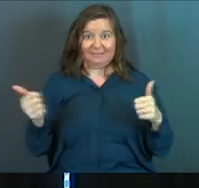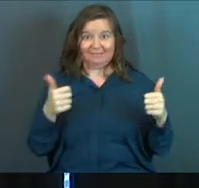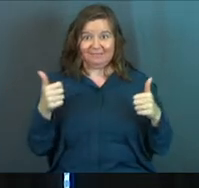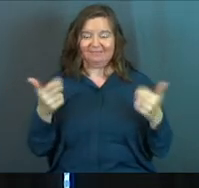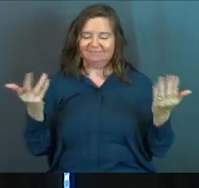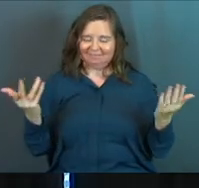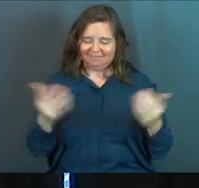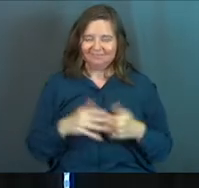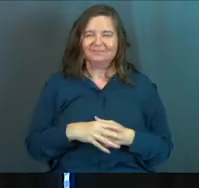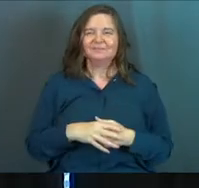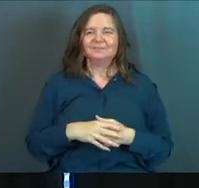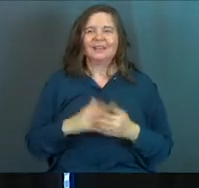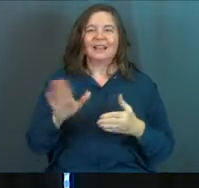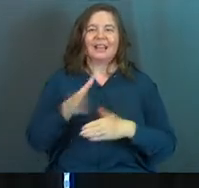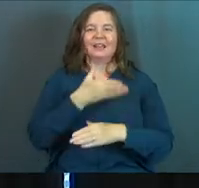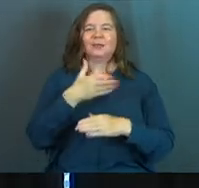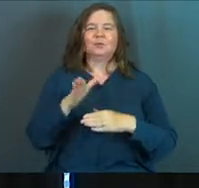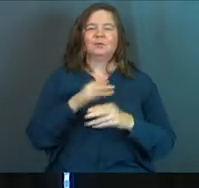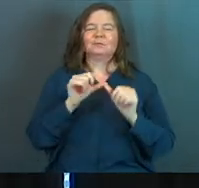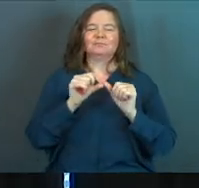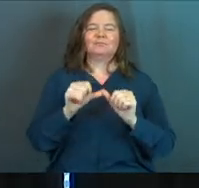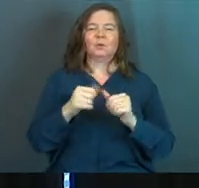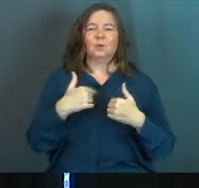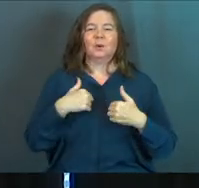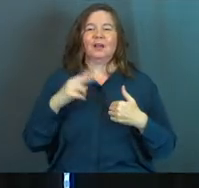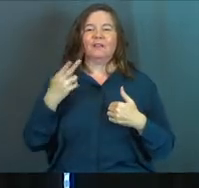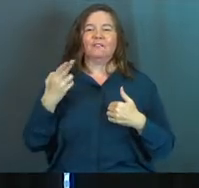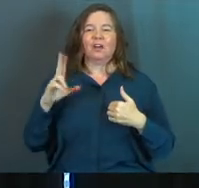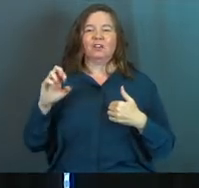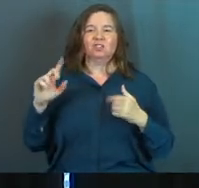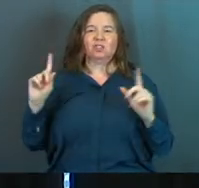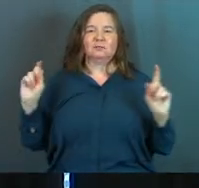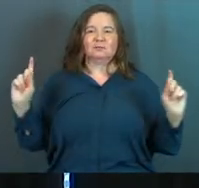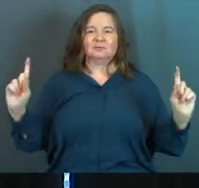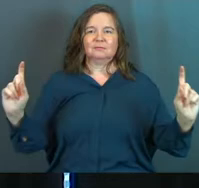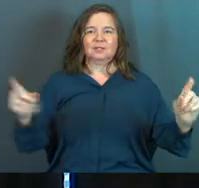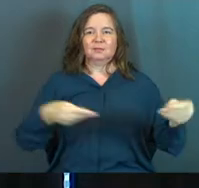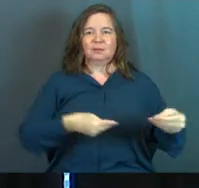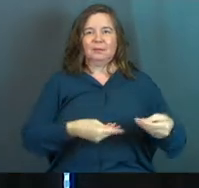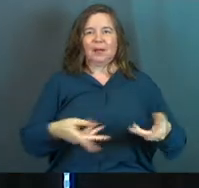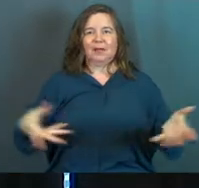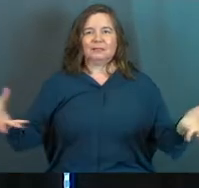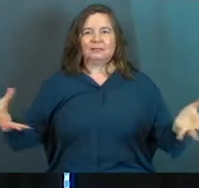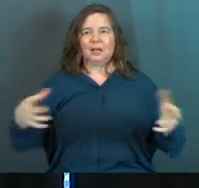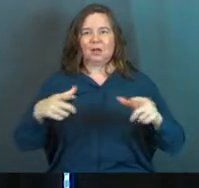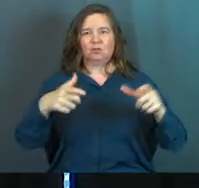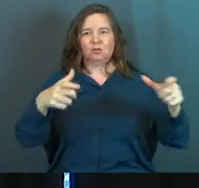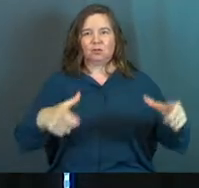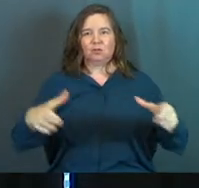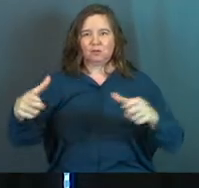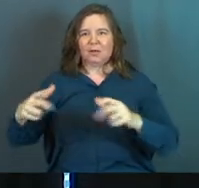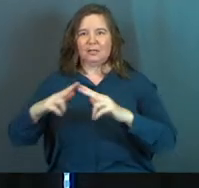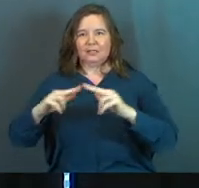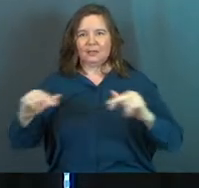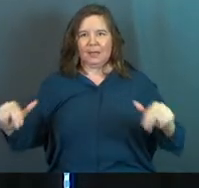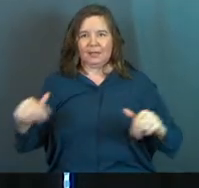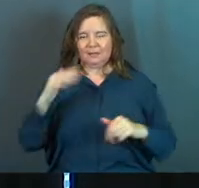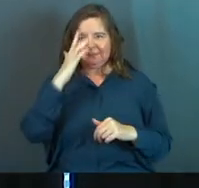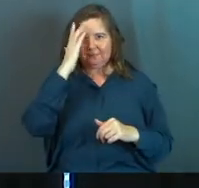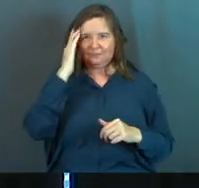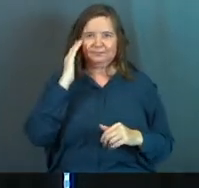All right, here we go. Let the music go. We've got ushers right now in the aisles who are passing trays of bacon to you.